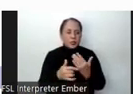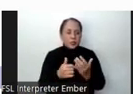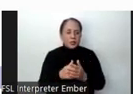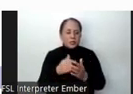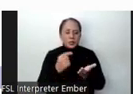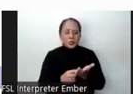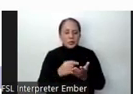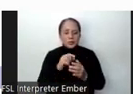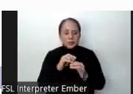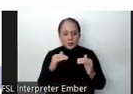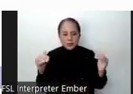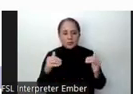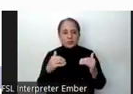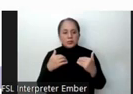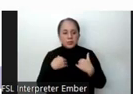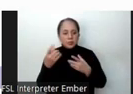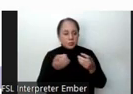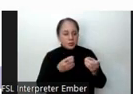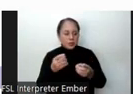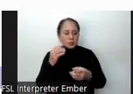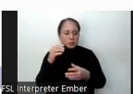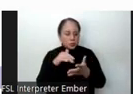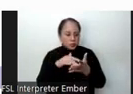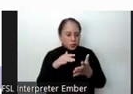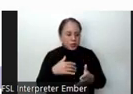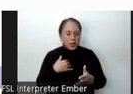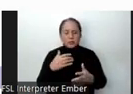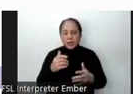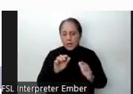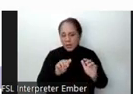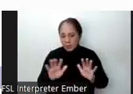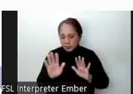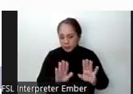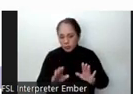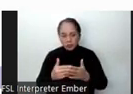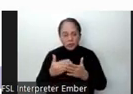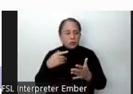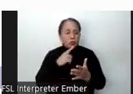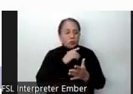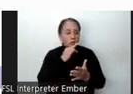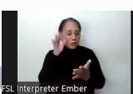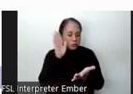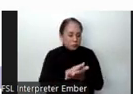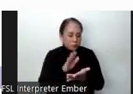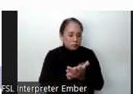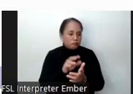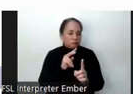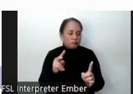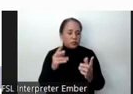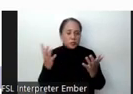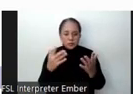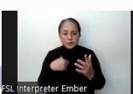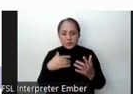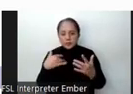Emergent literacy describes children's literate behaviors prior to formal schooling that precede and develop into conventional